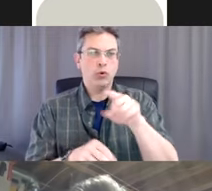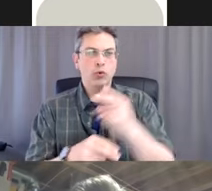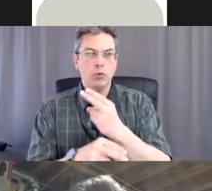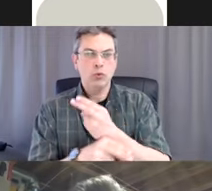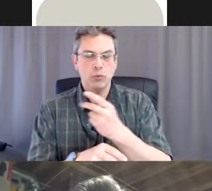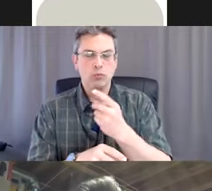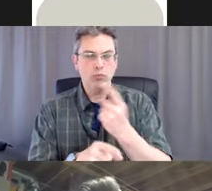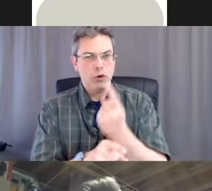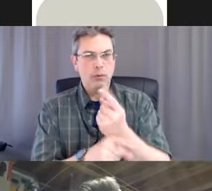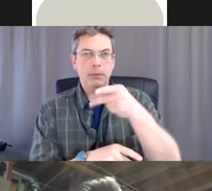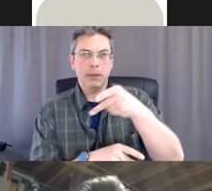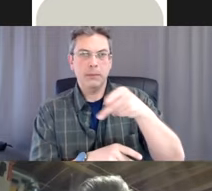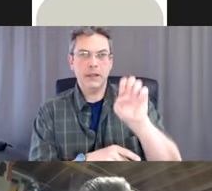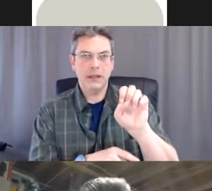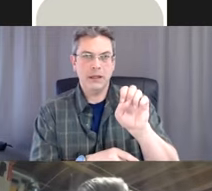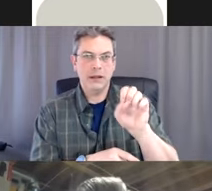slides.